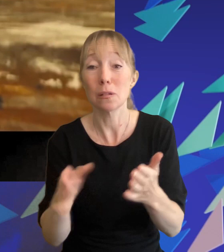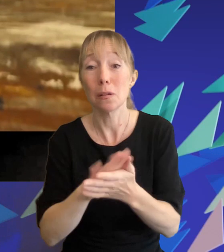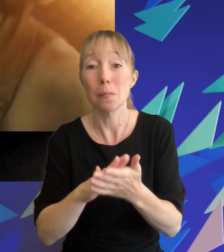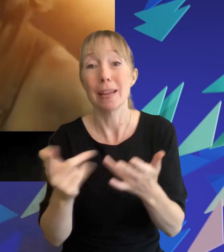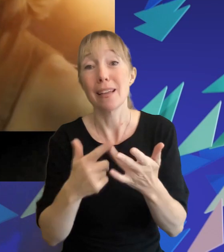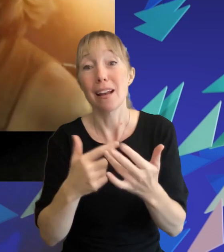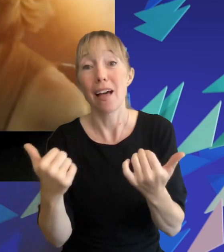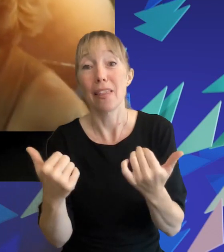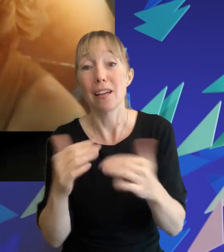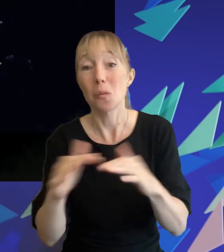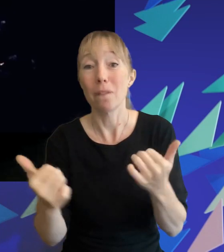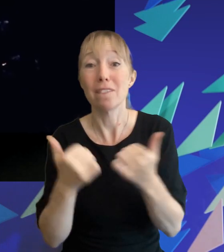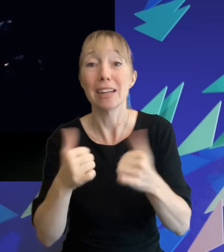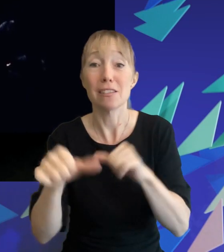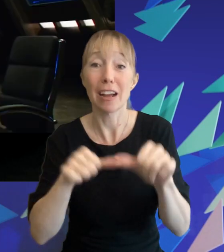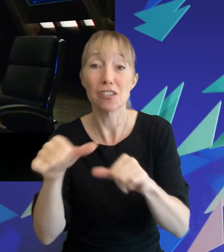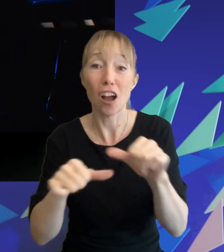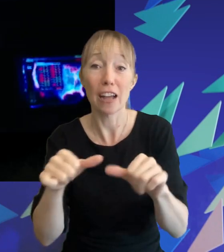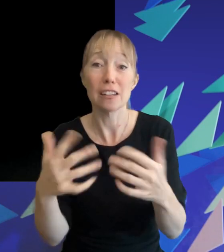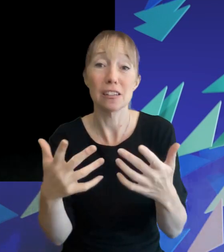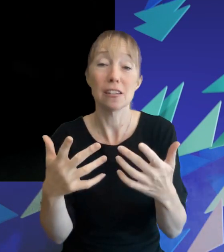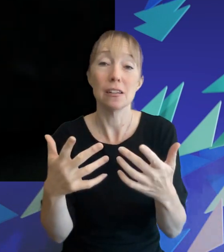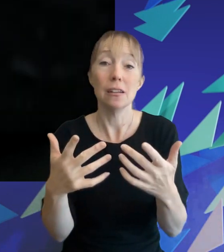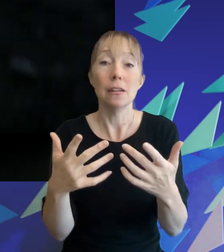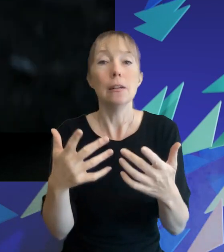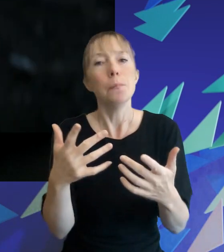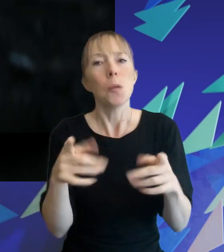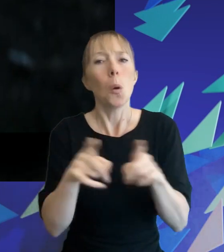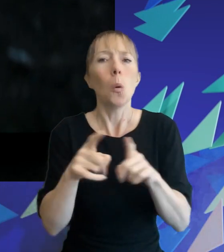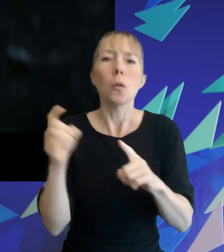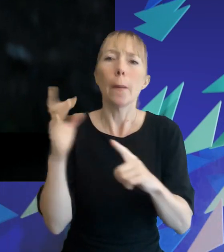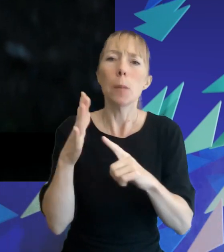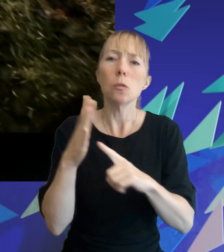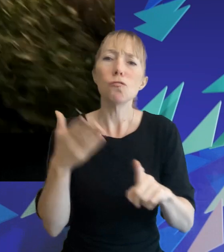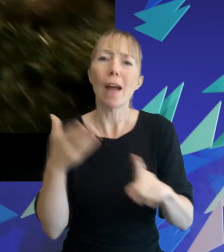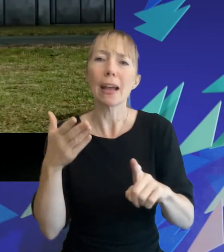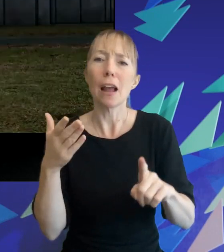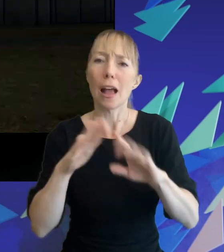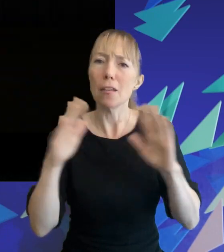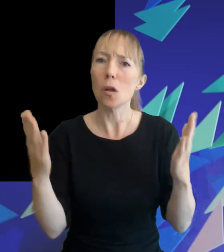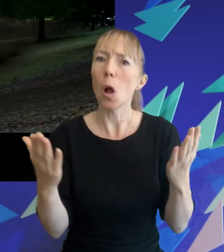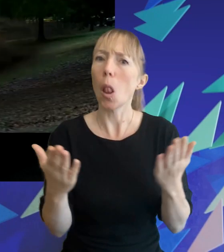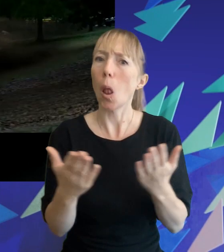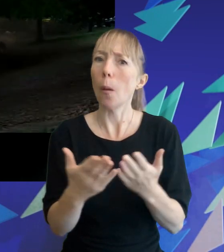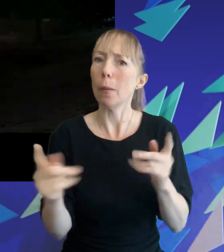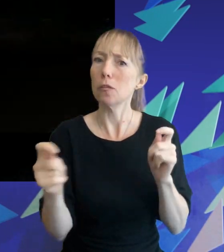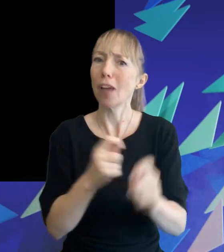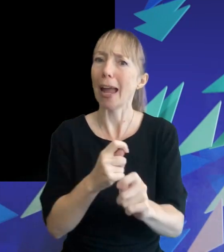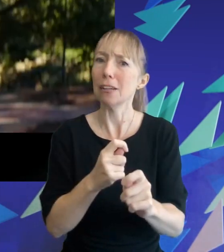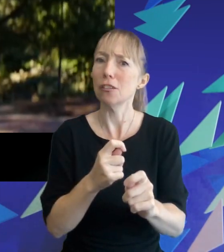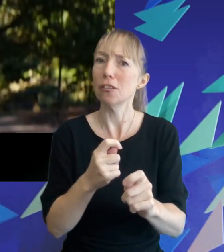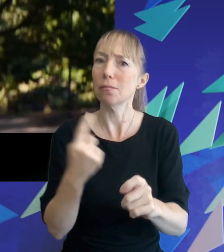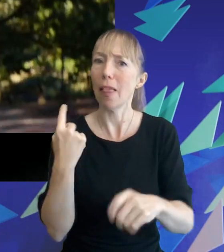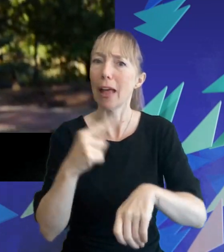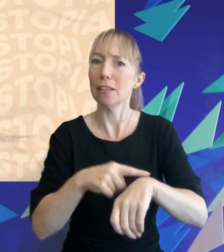made within the film genre's bubble it's important to acknowledge the global societal change at the time which most definitely had an impact on the genre's